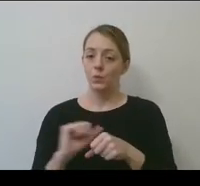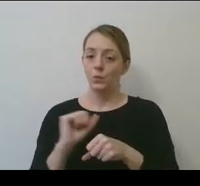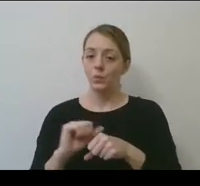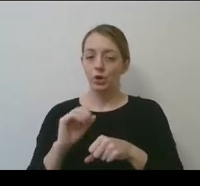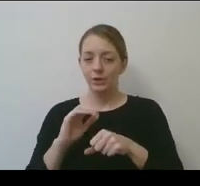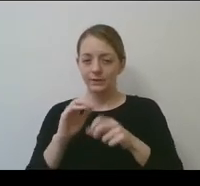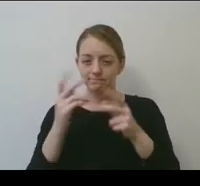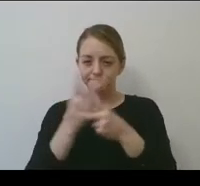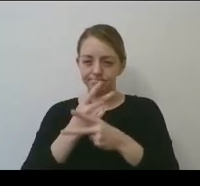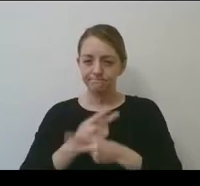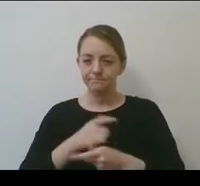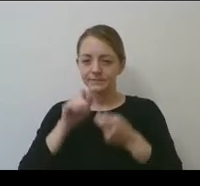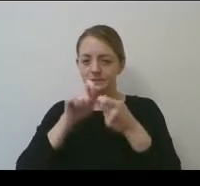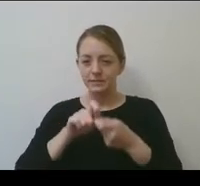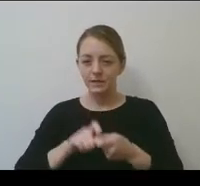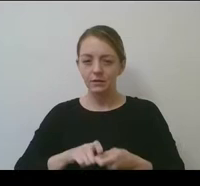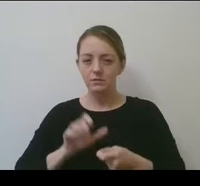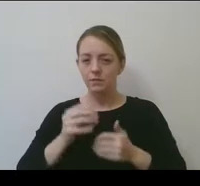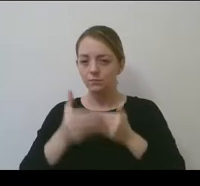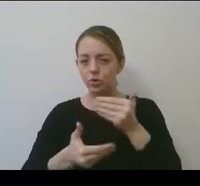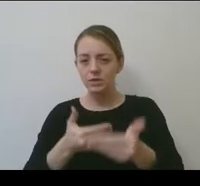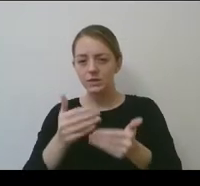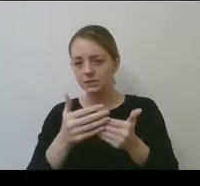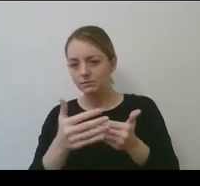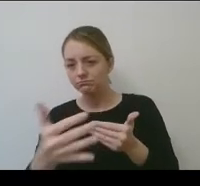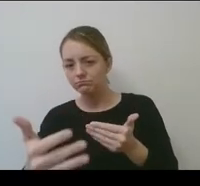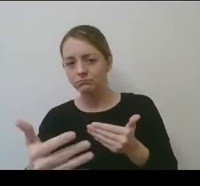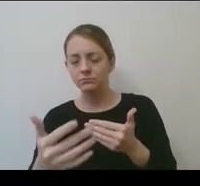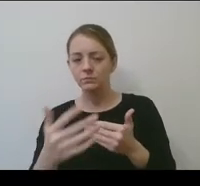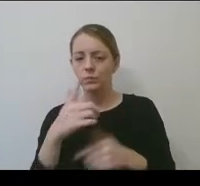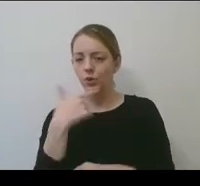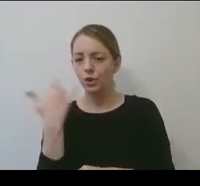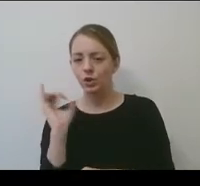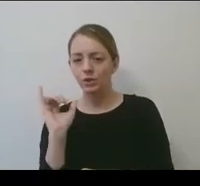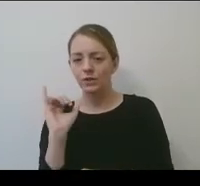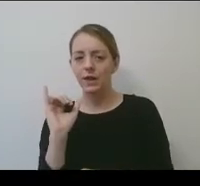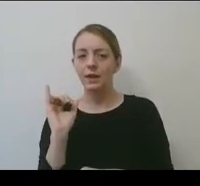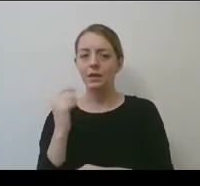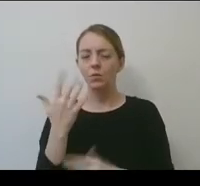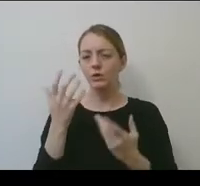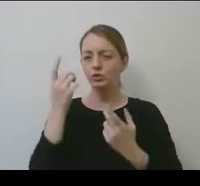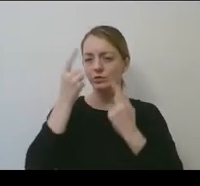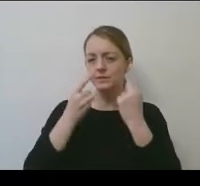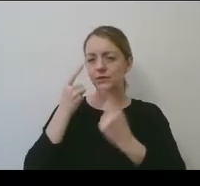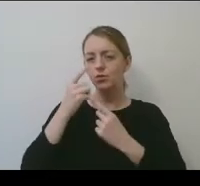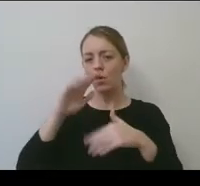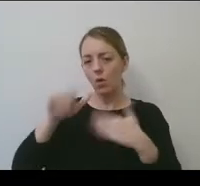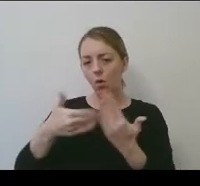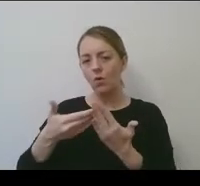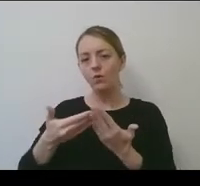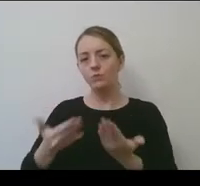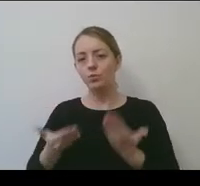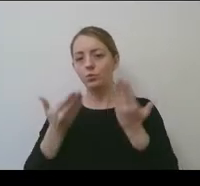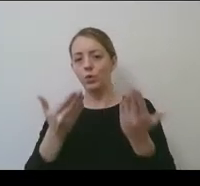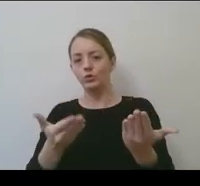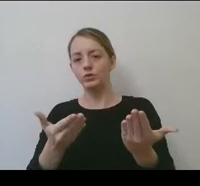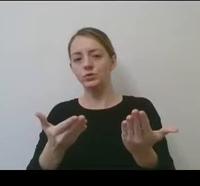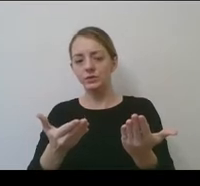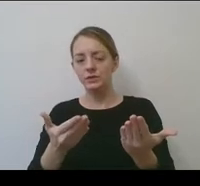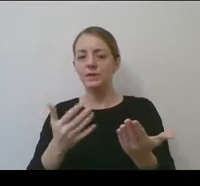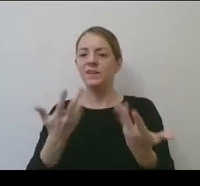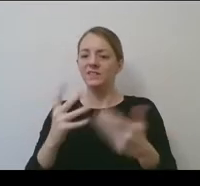really what that process will be long-term, um, to really consider all the proposals, et cetera, and, and have that criteria set so that, um,